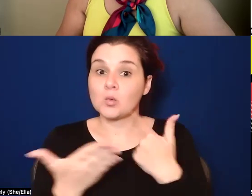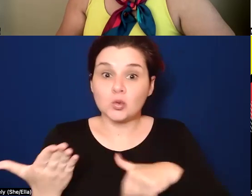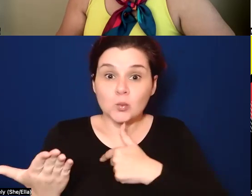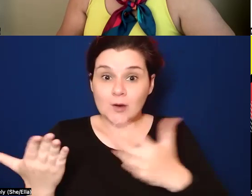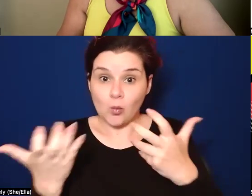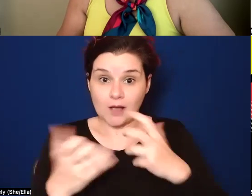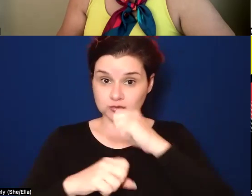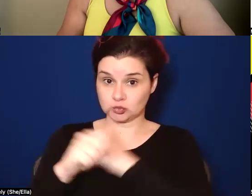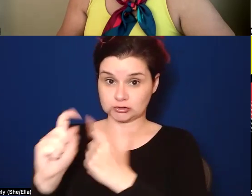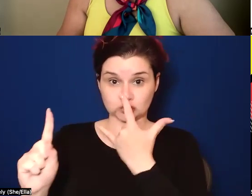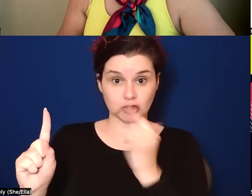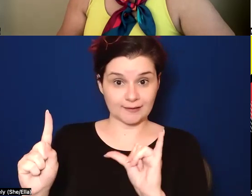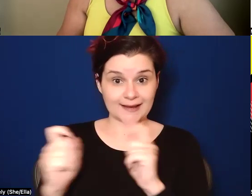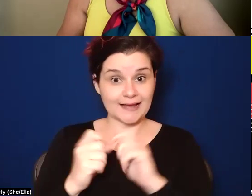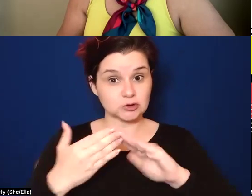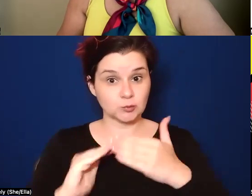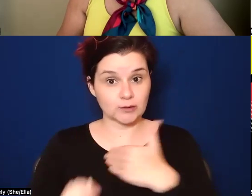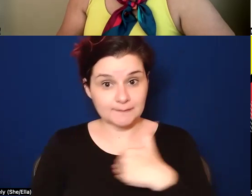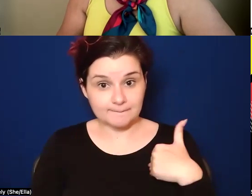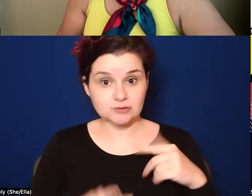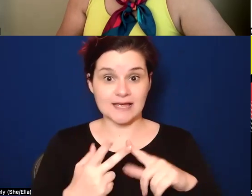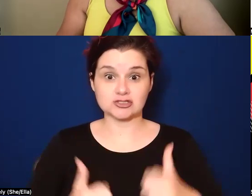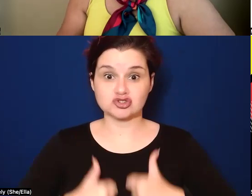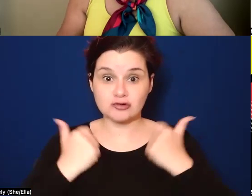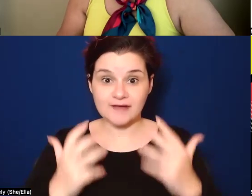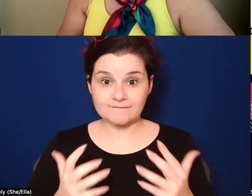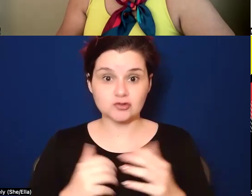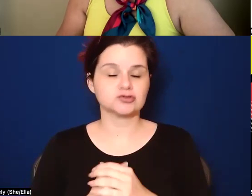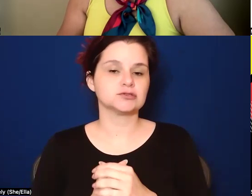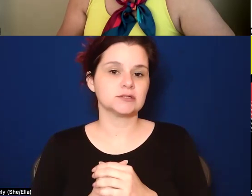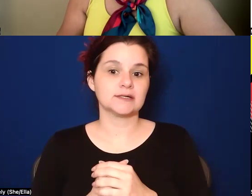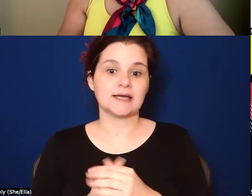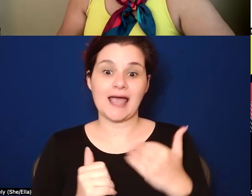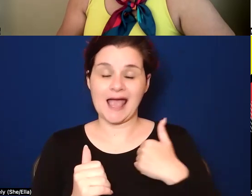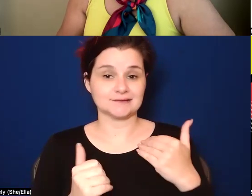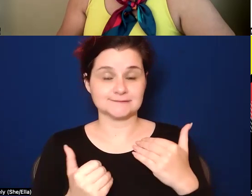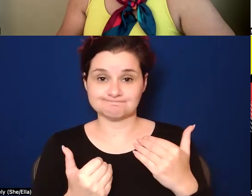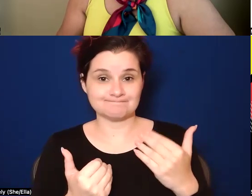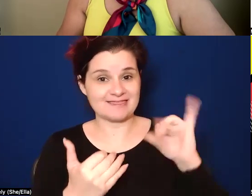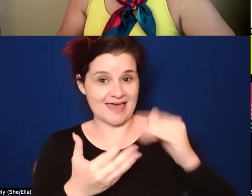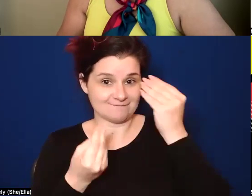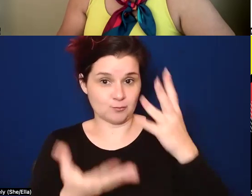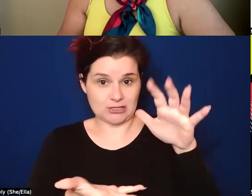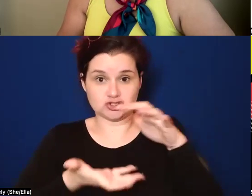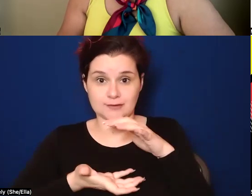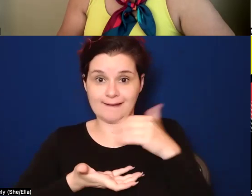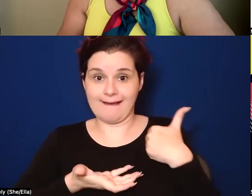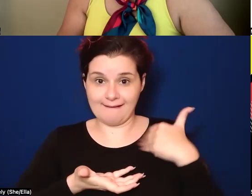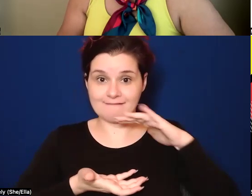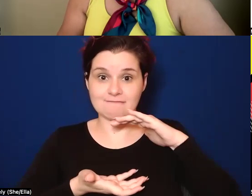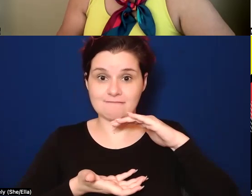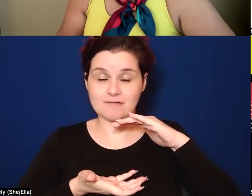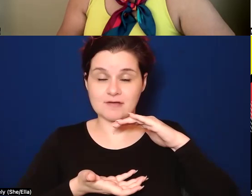those structures to be as community members, as survivors, right? Um, as the holders of that information and